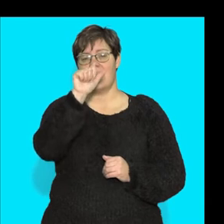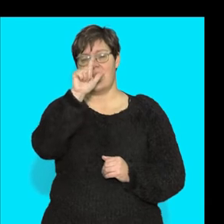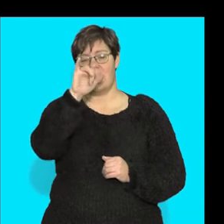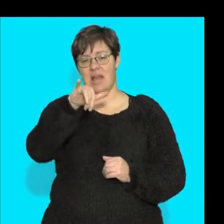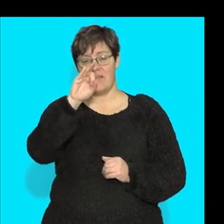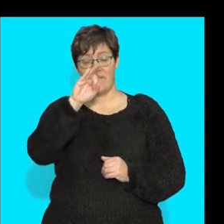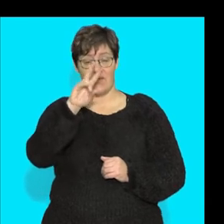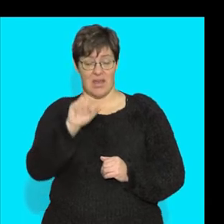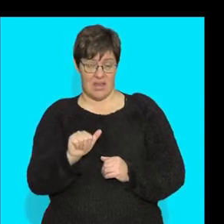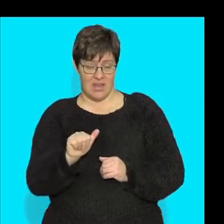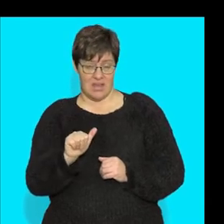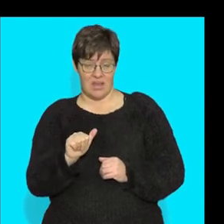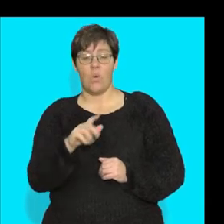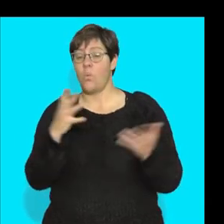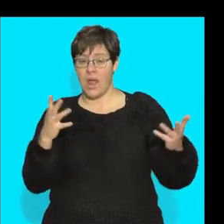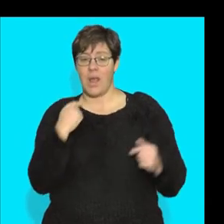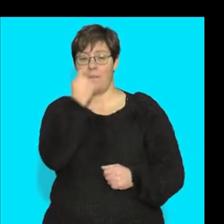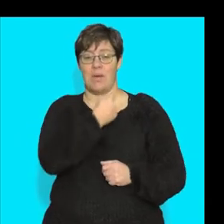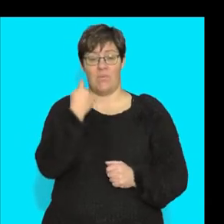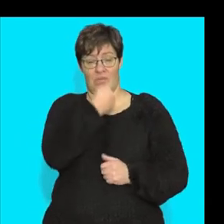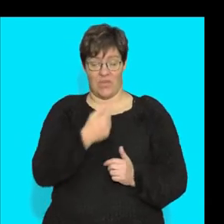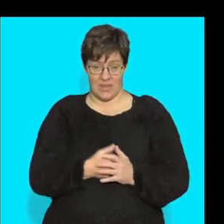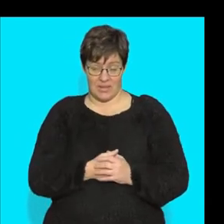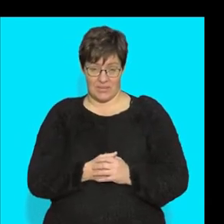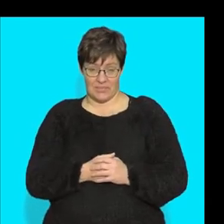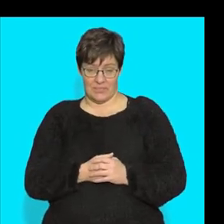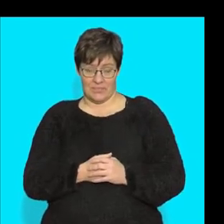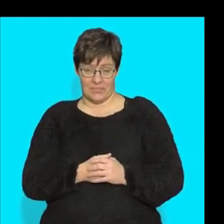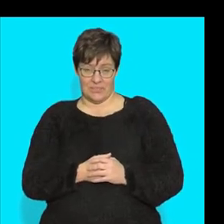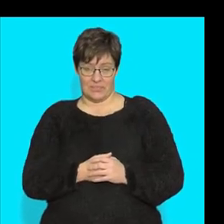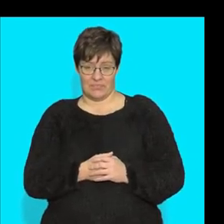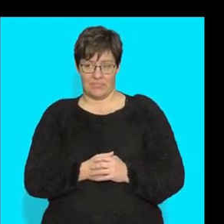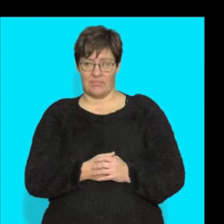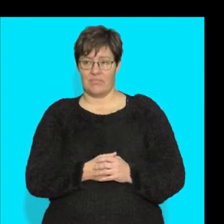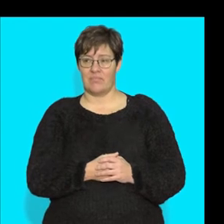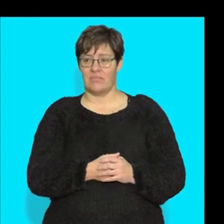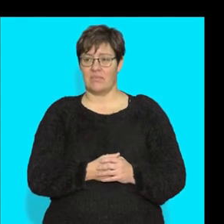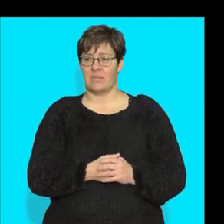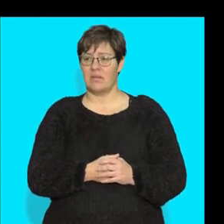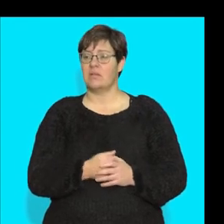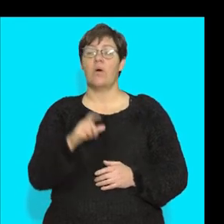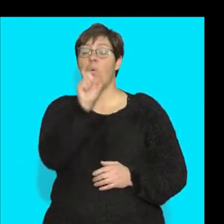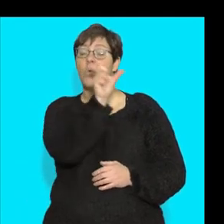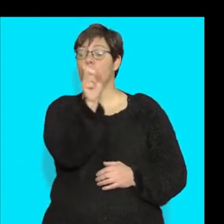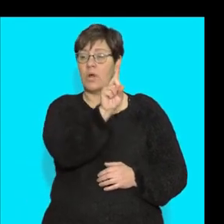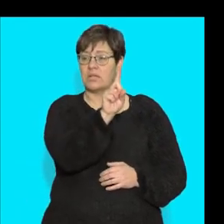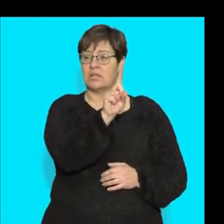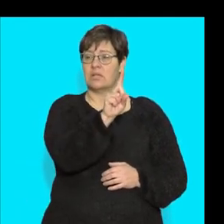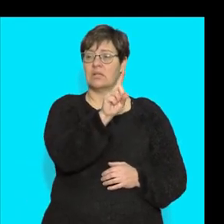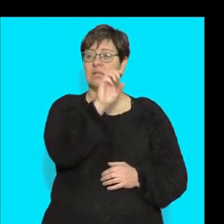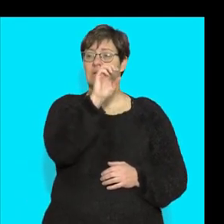Saliva in the mouth. Now what do we see? Say, what the word is?